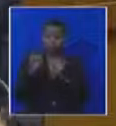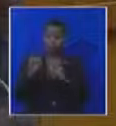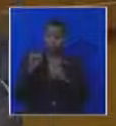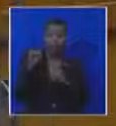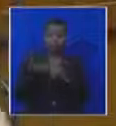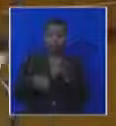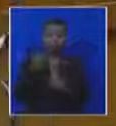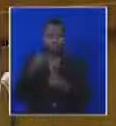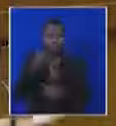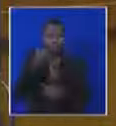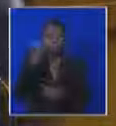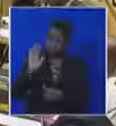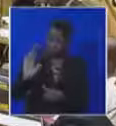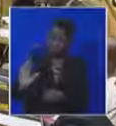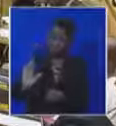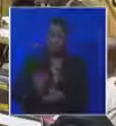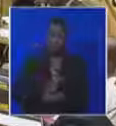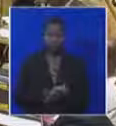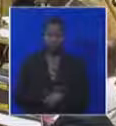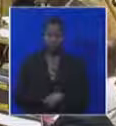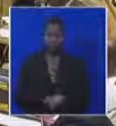Shame on you. you. .